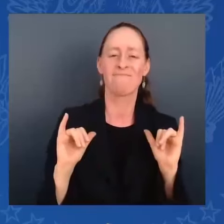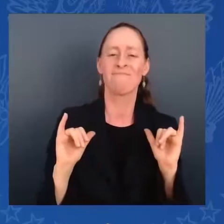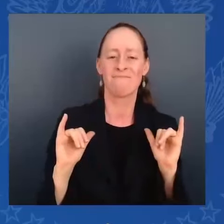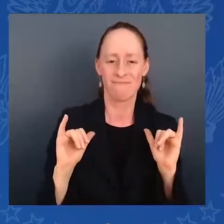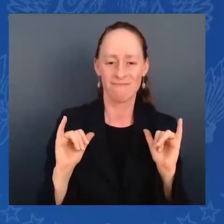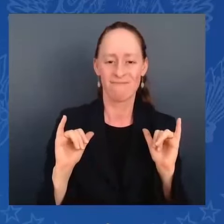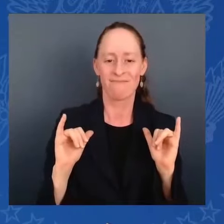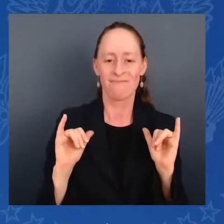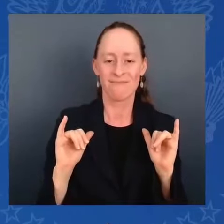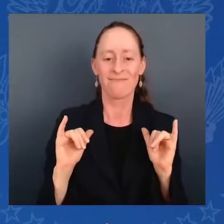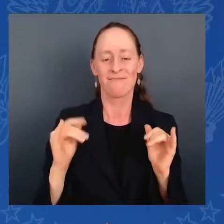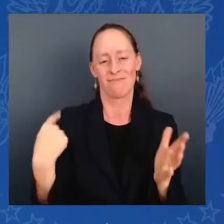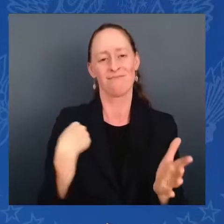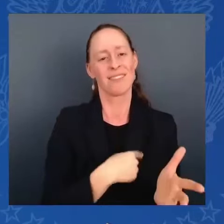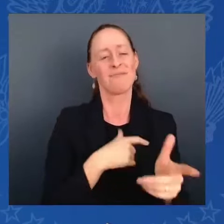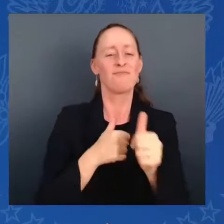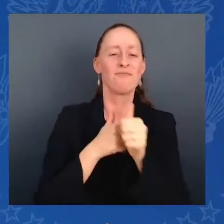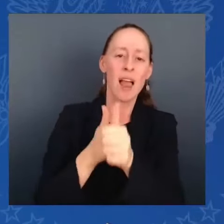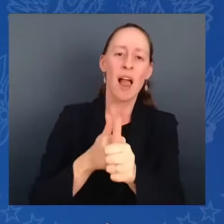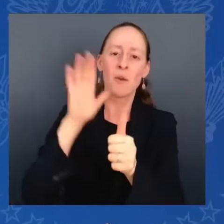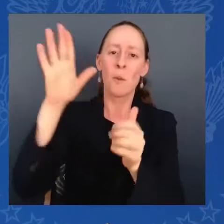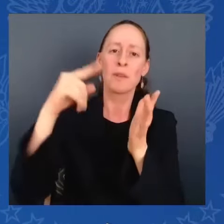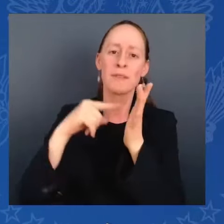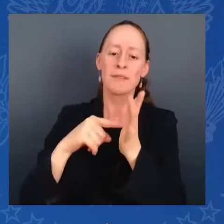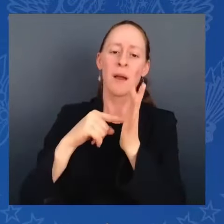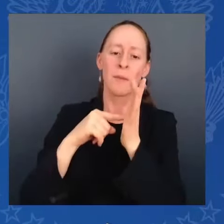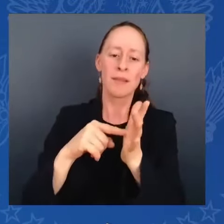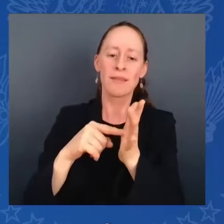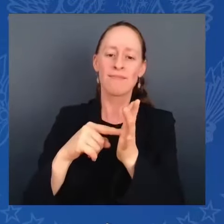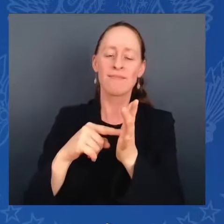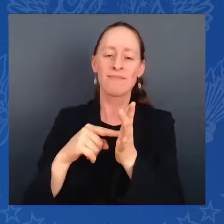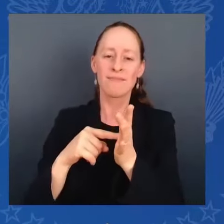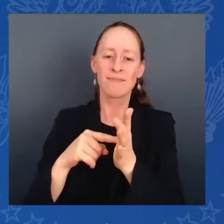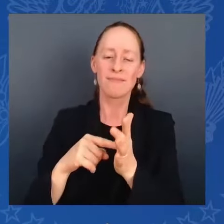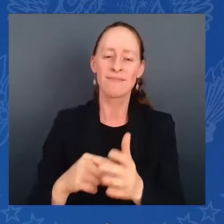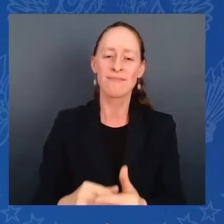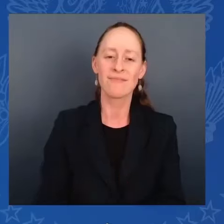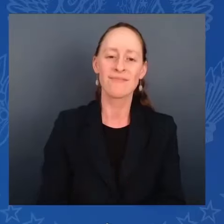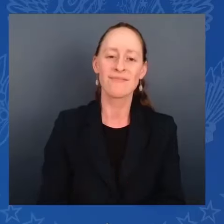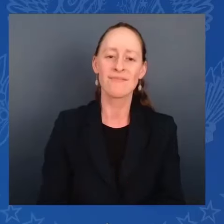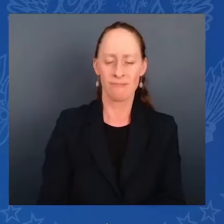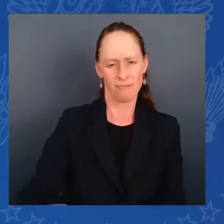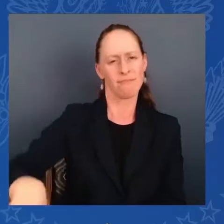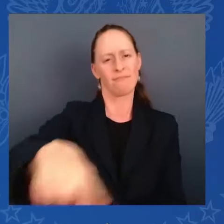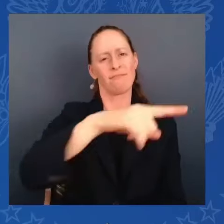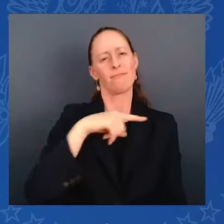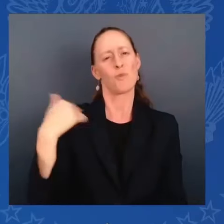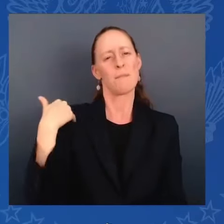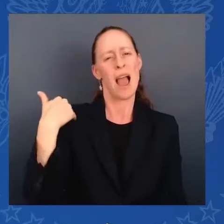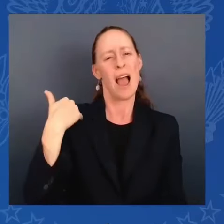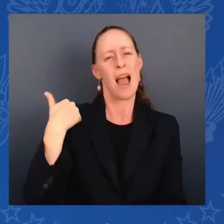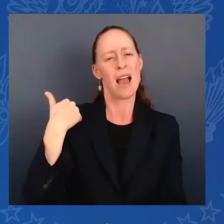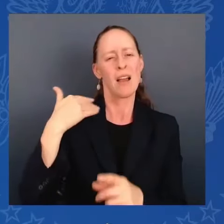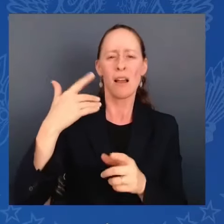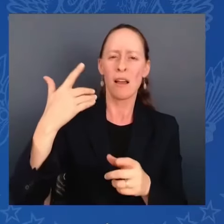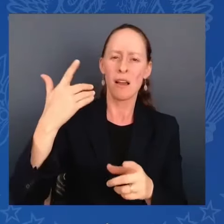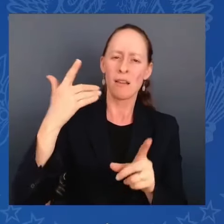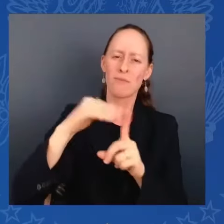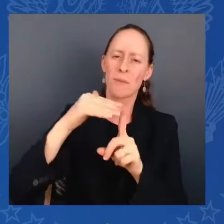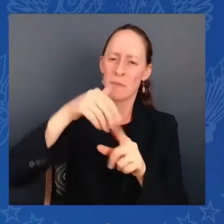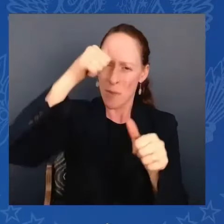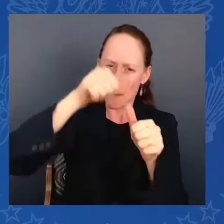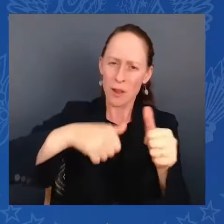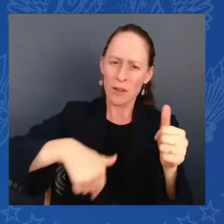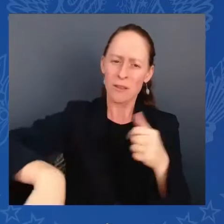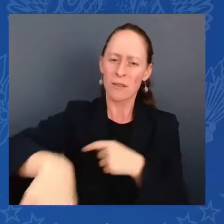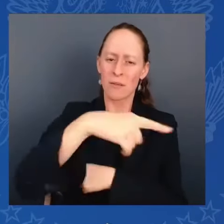Almighty God, remind us all that we share in the love that we have for this country and for you. To cure our